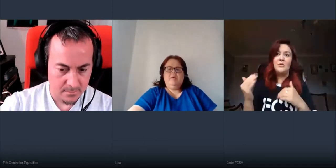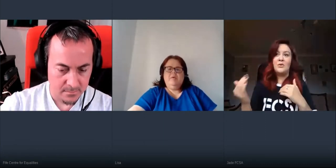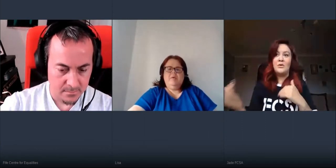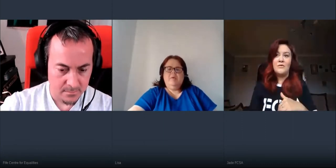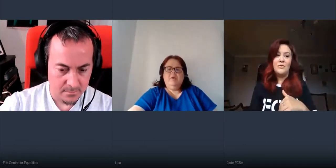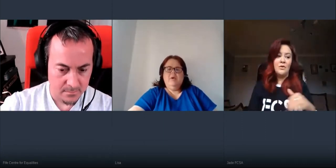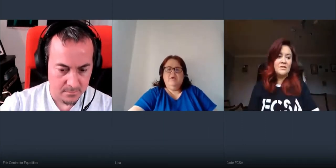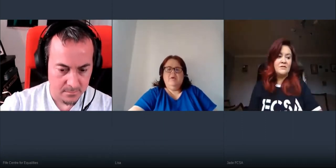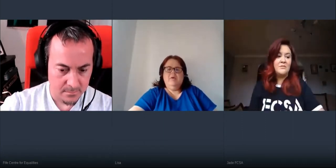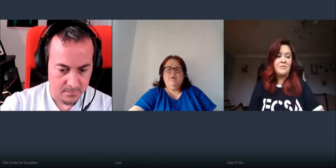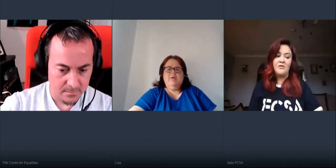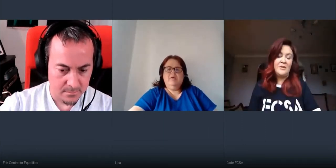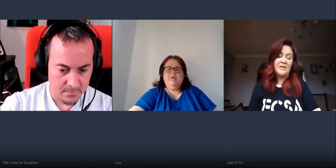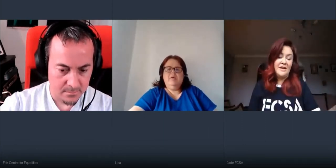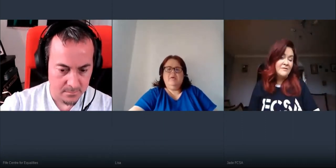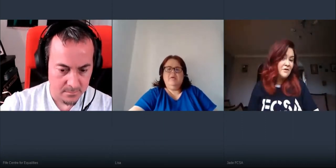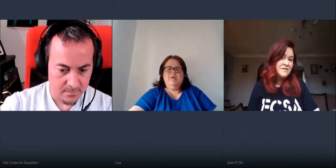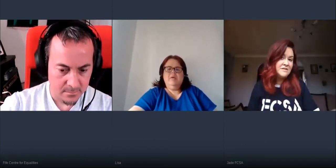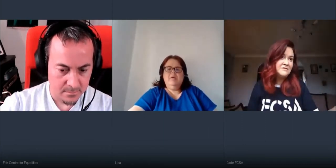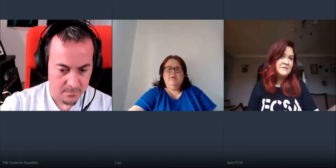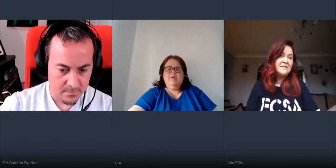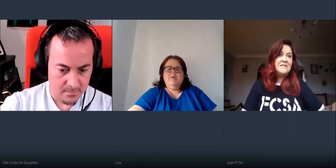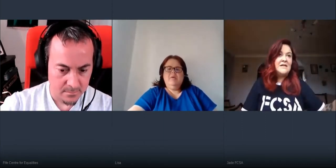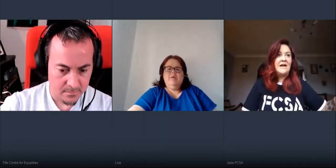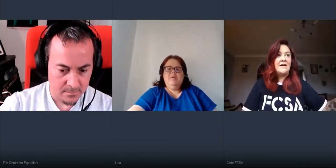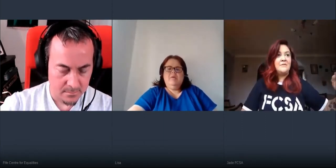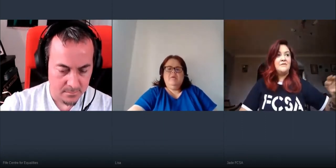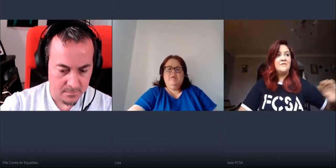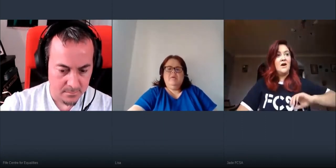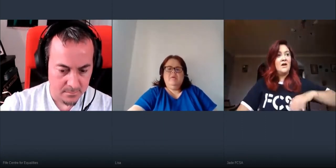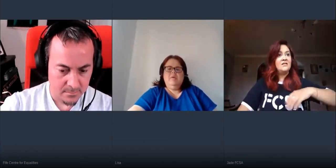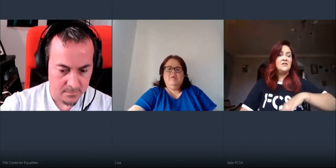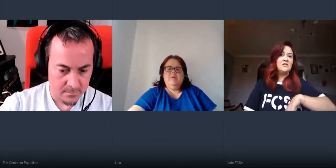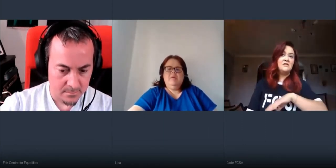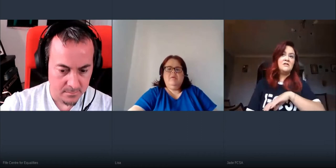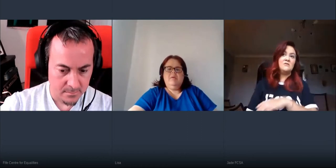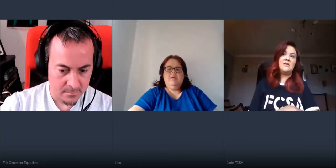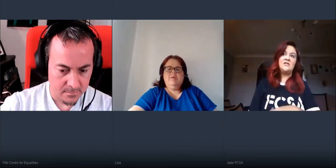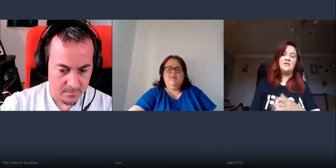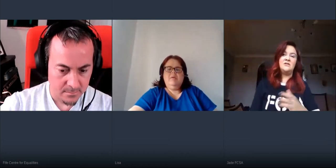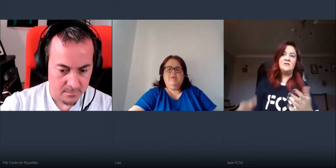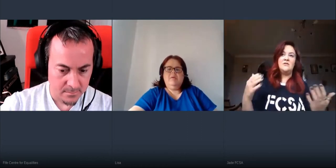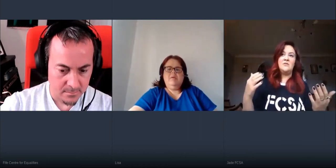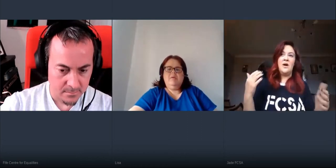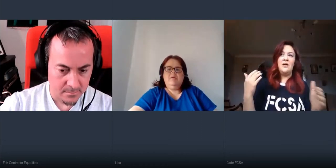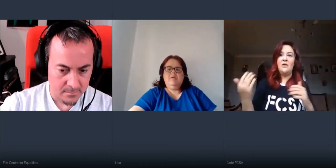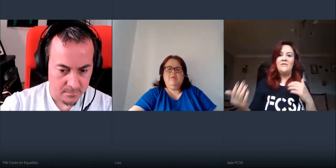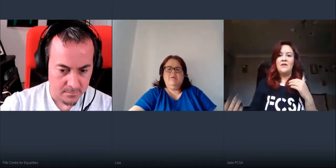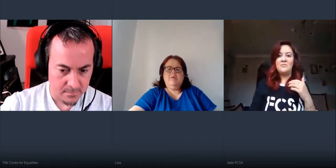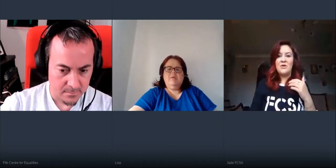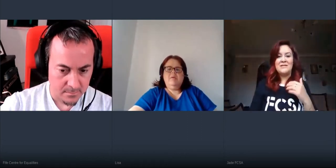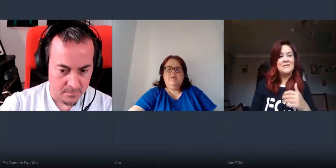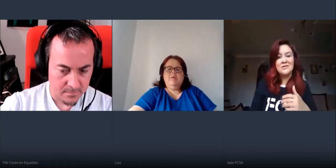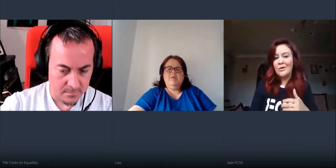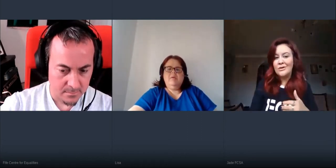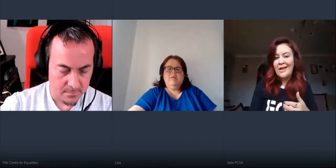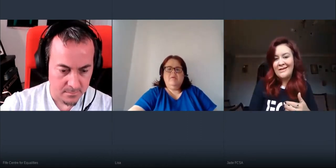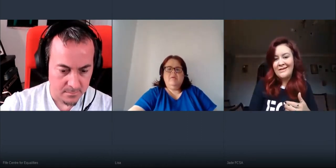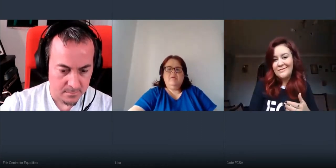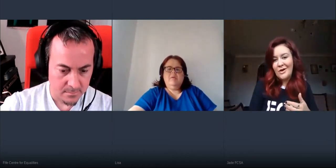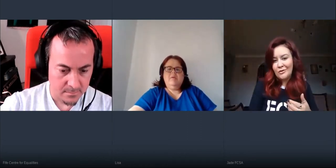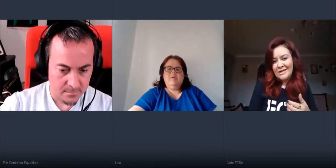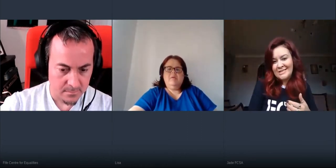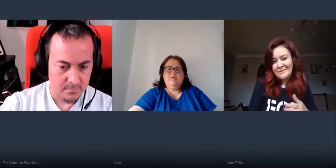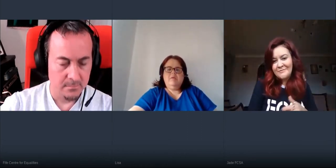going on through lockdown that people have been getting involved in and for us at the students association a lot of our presence is online